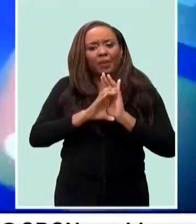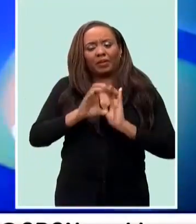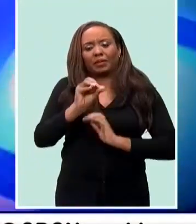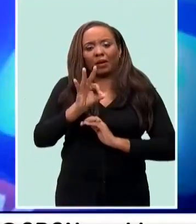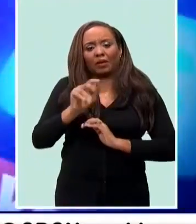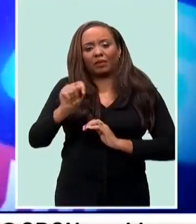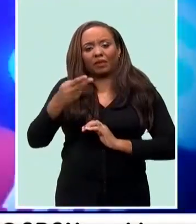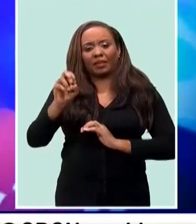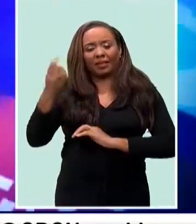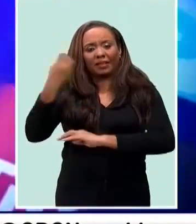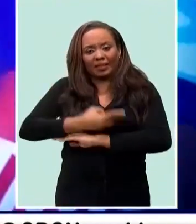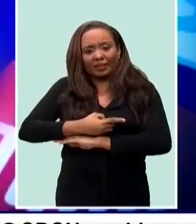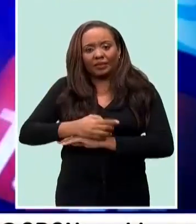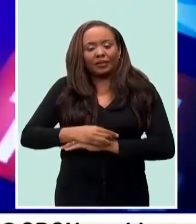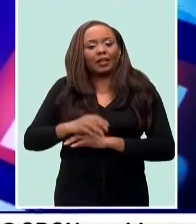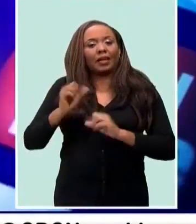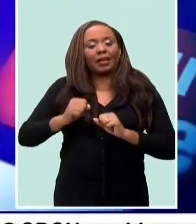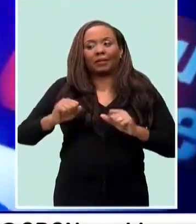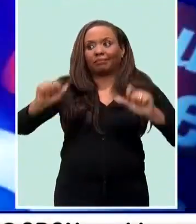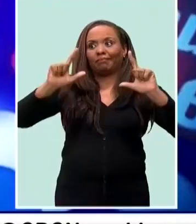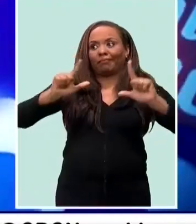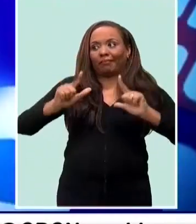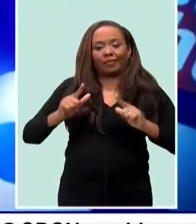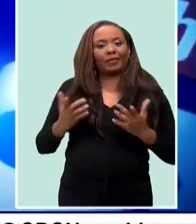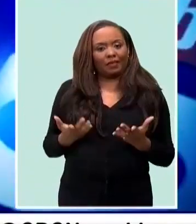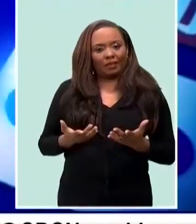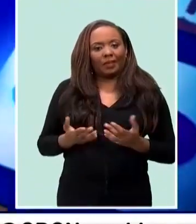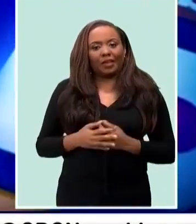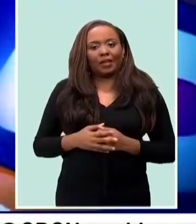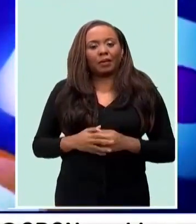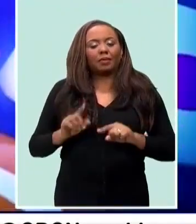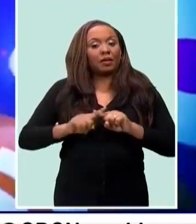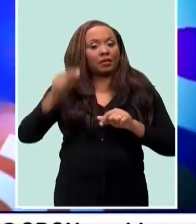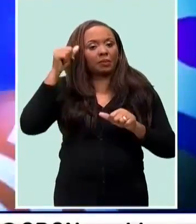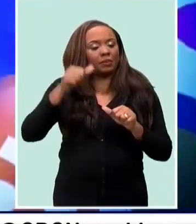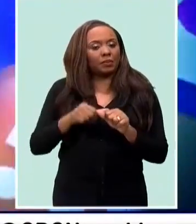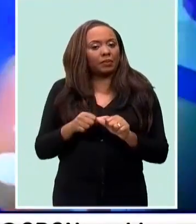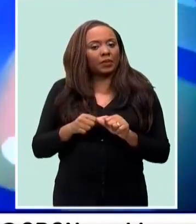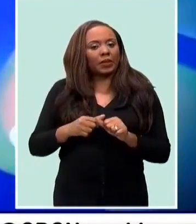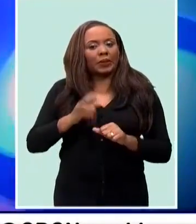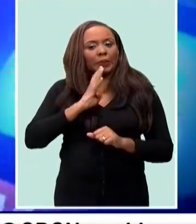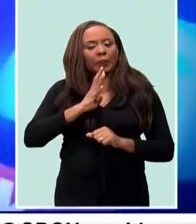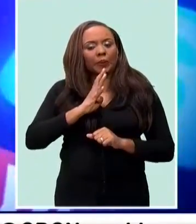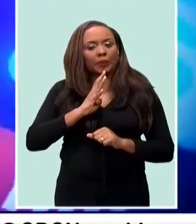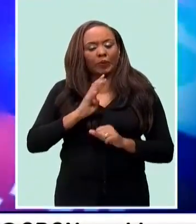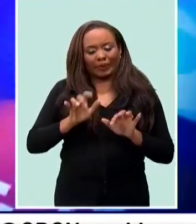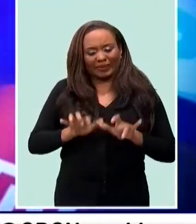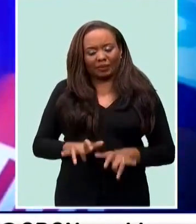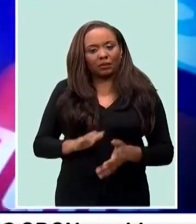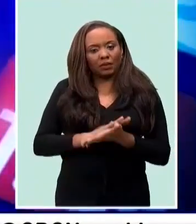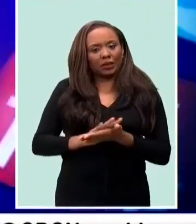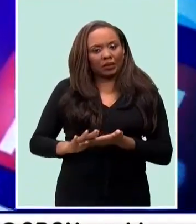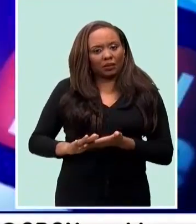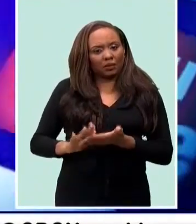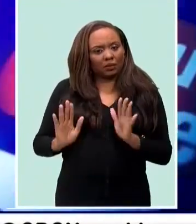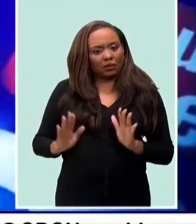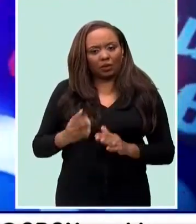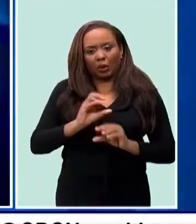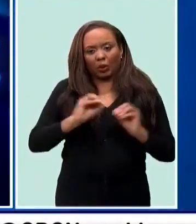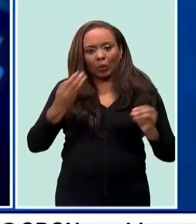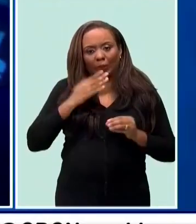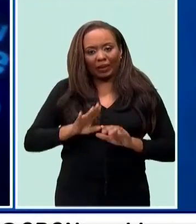chance to be featured right here on our social media segment. But very important, remember to keep your comments clean.